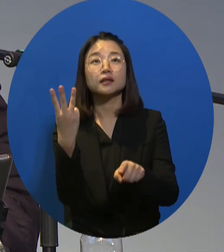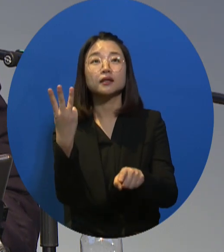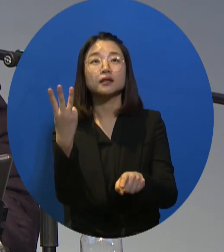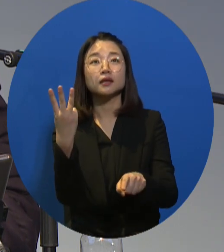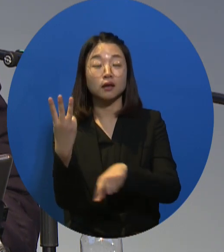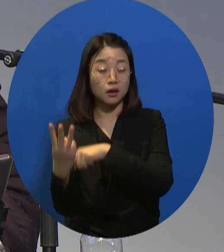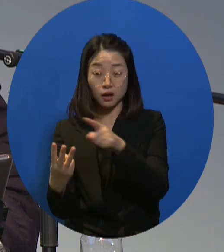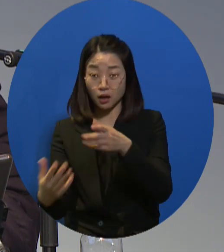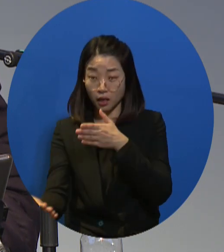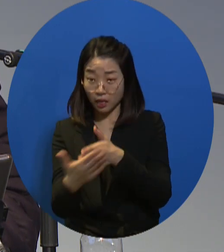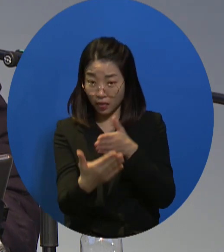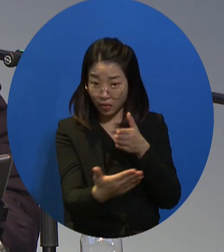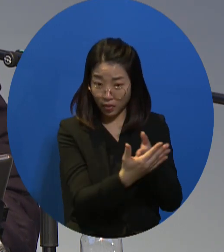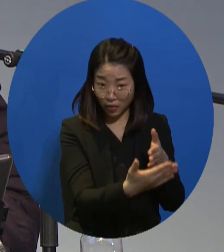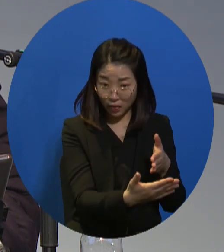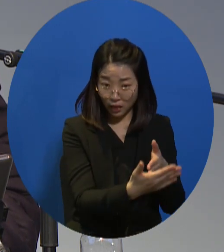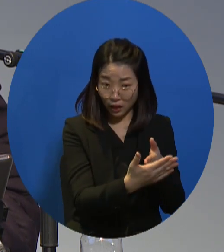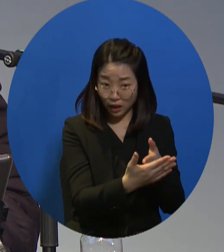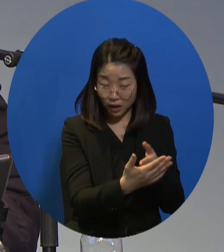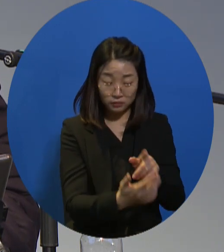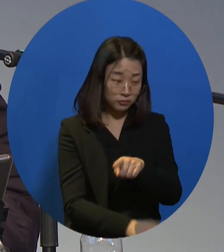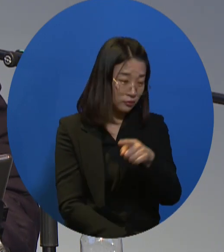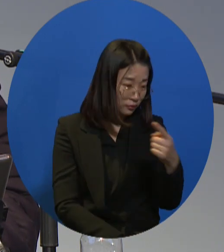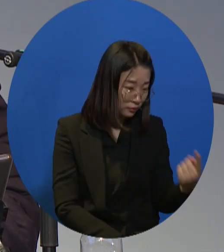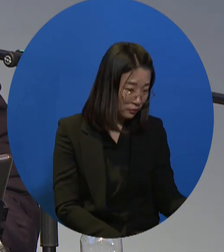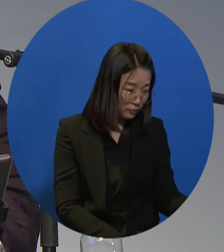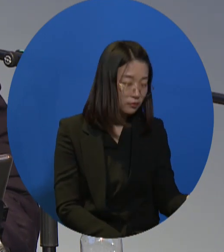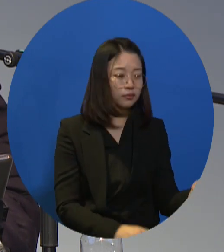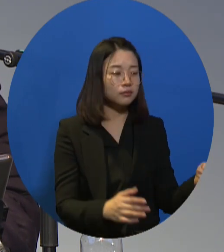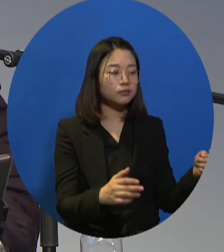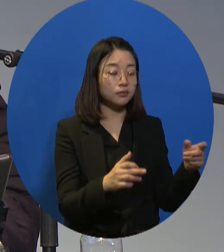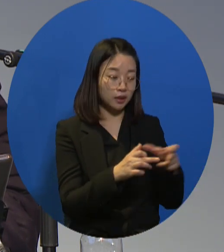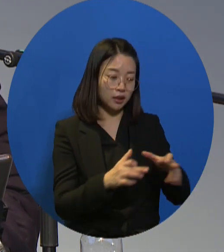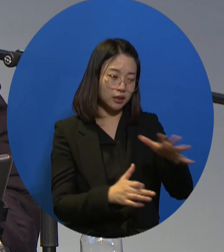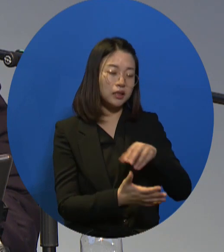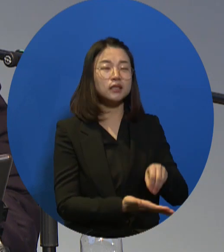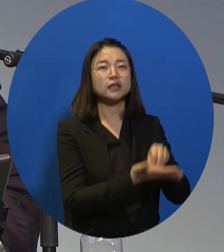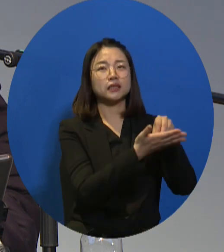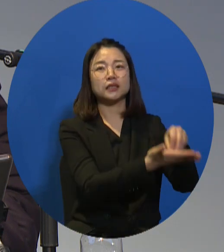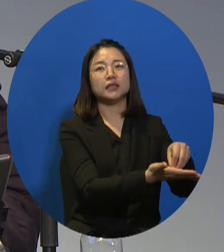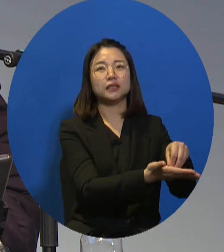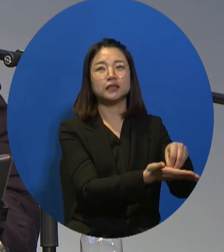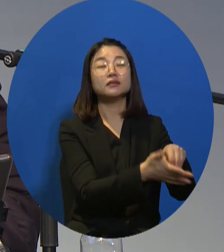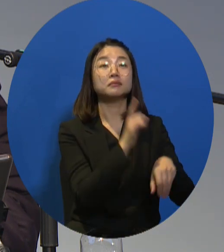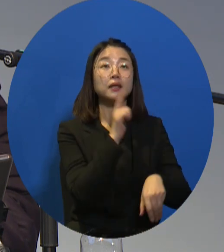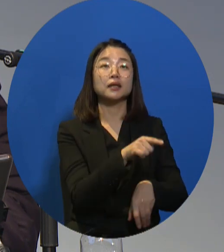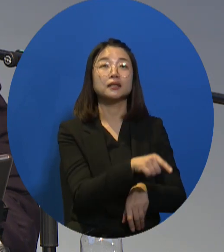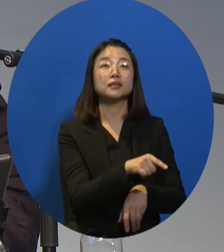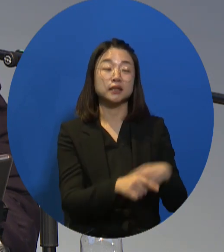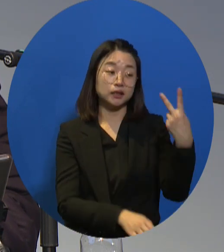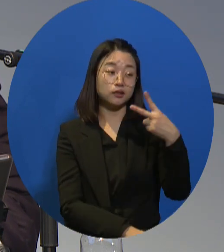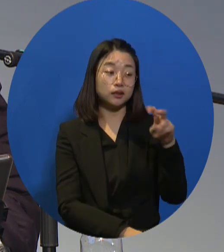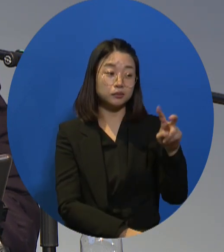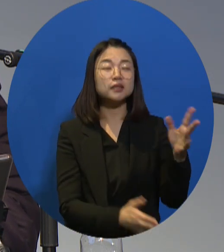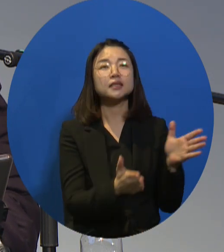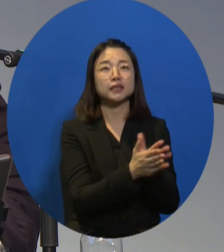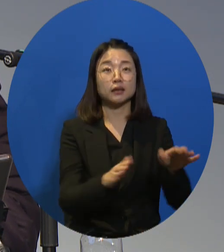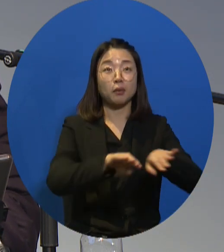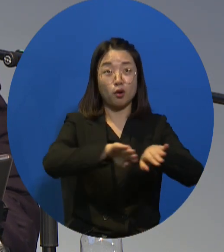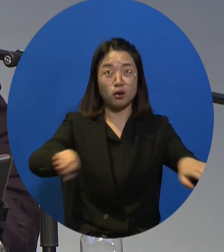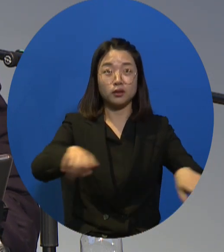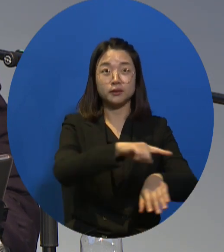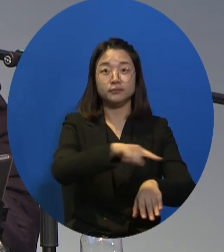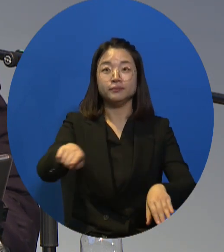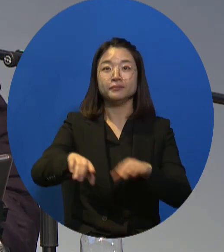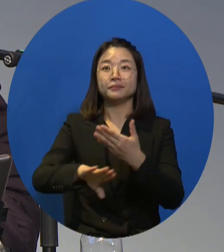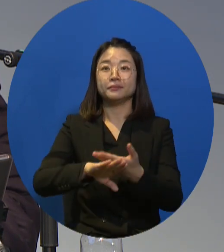disabled persons, they are not even able to participate in such job opportunities because they have severe limitations.